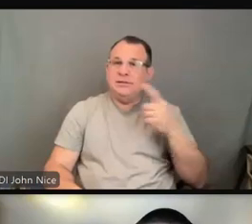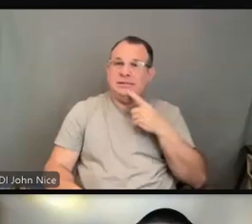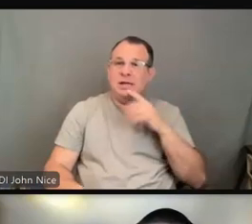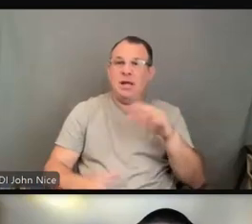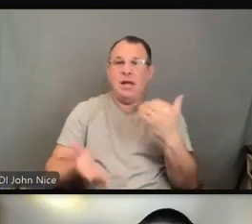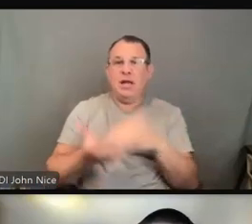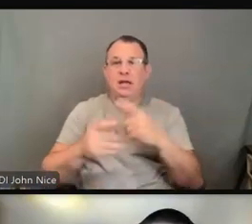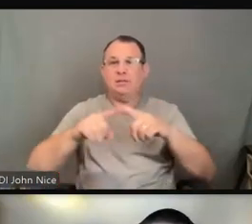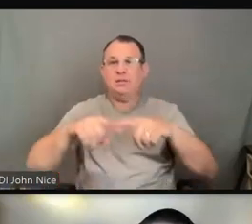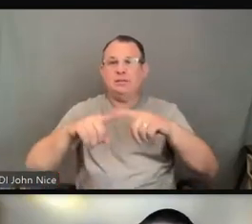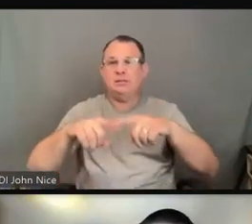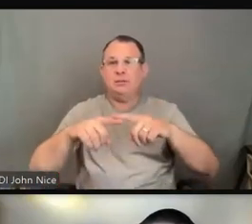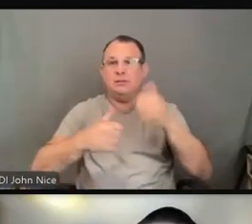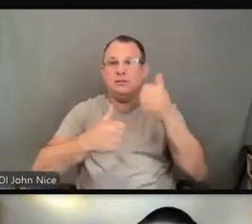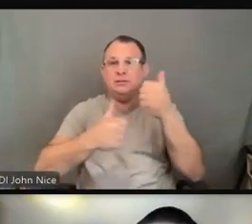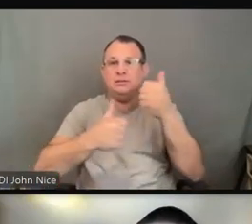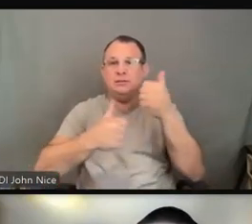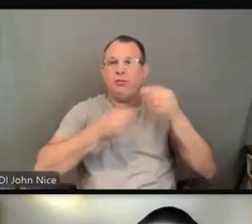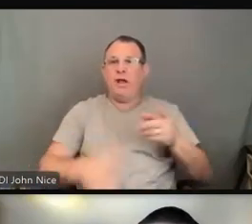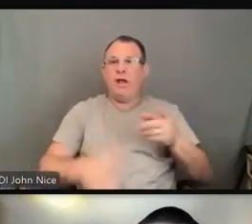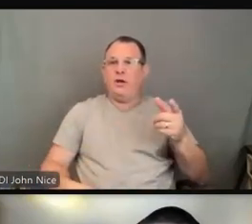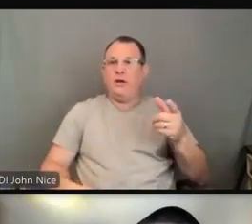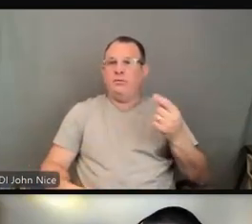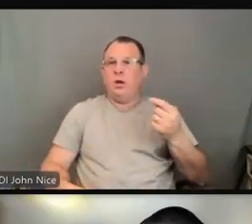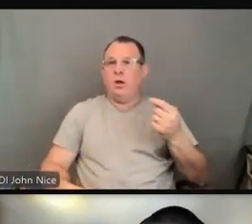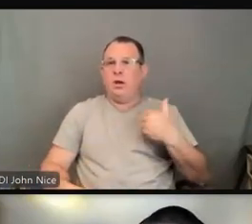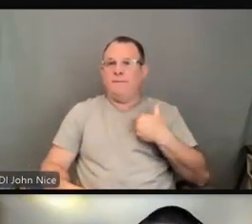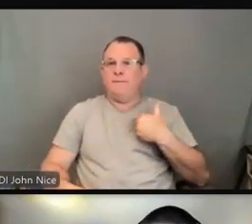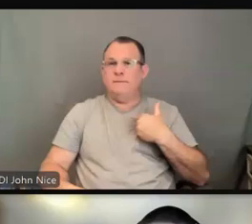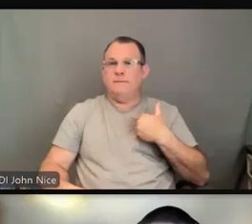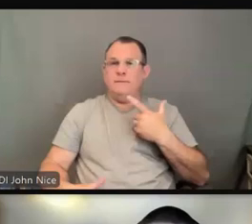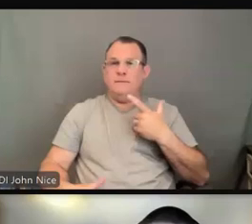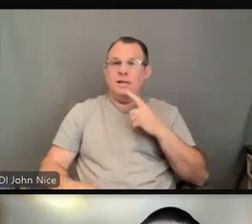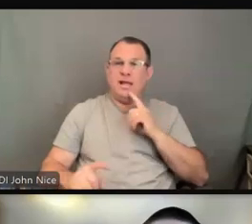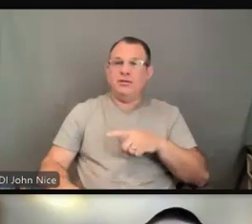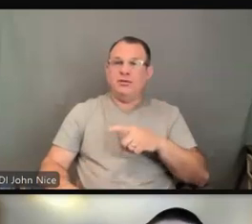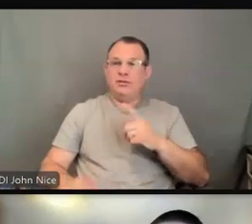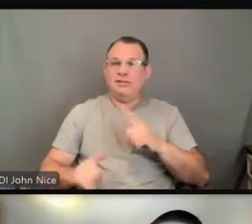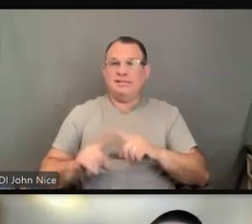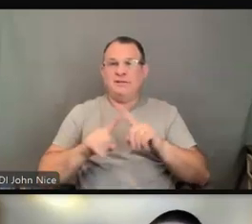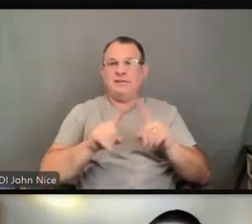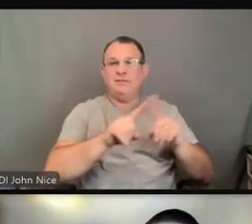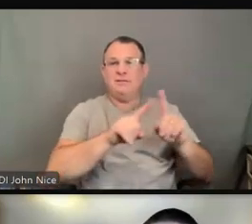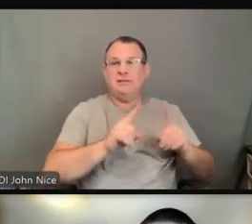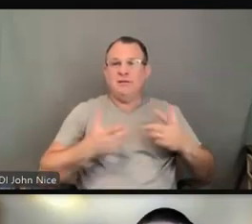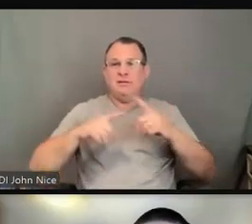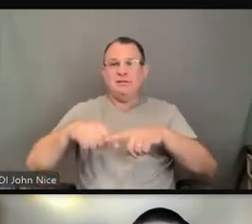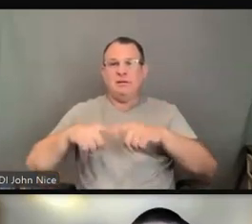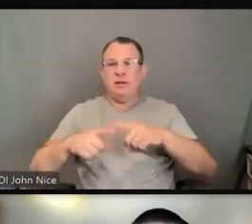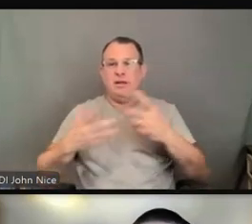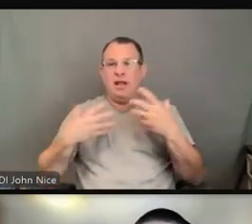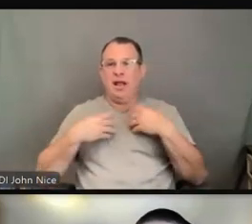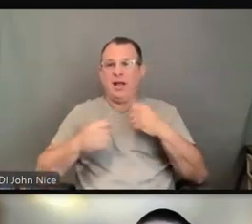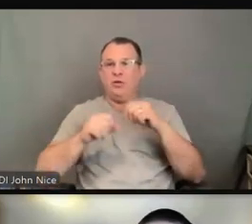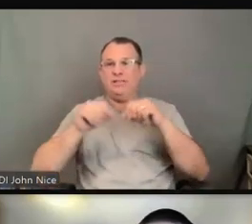provider. The answer is going to be different depending on the health system that, you know, that you're